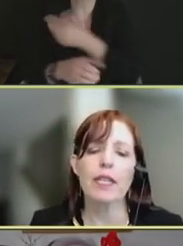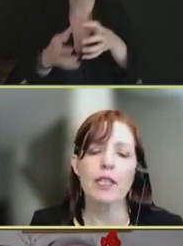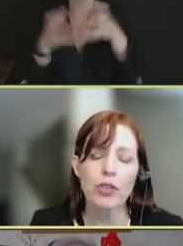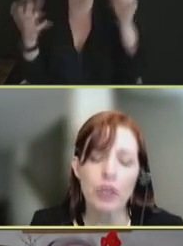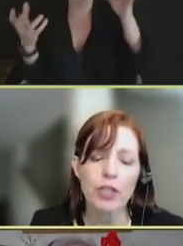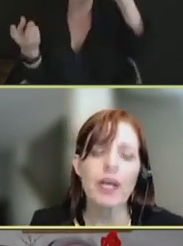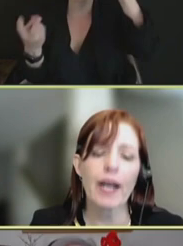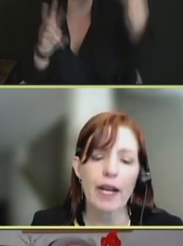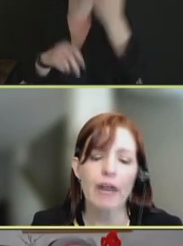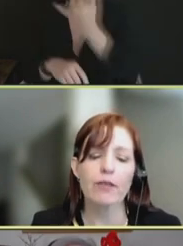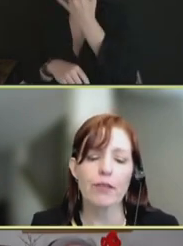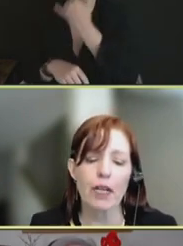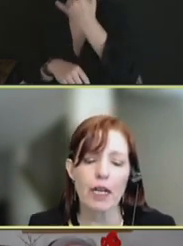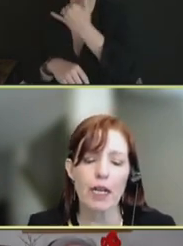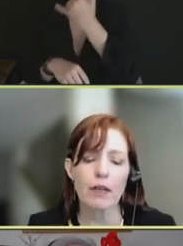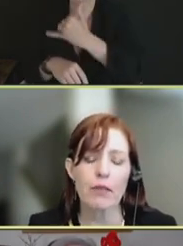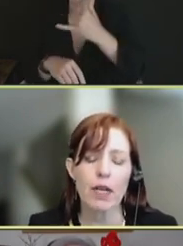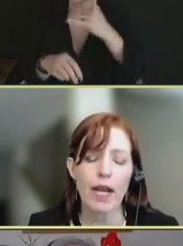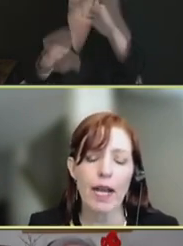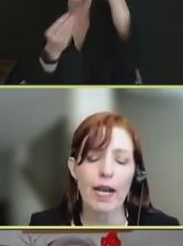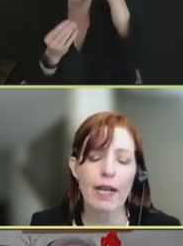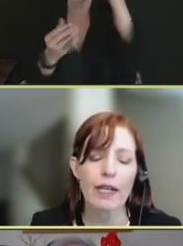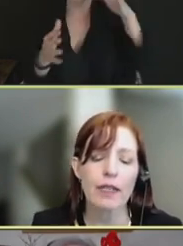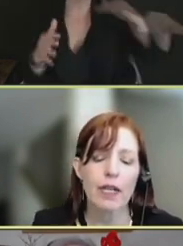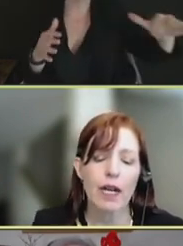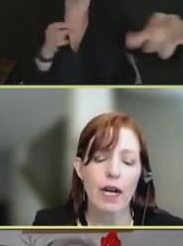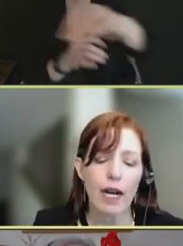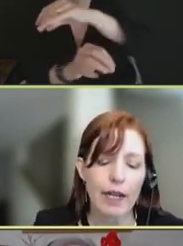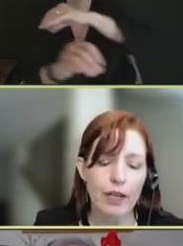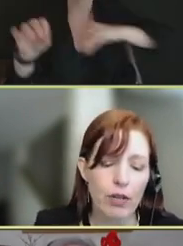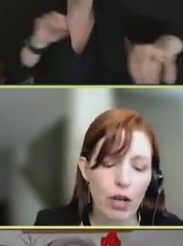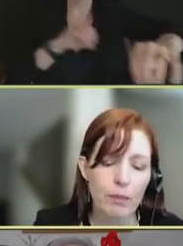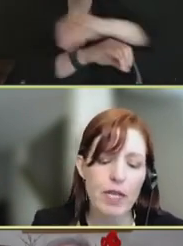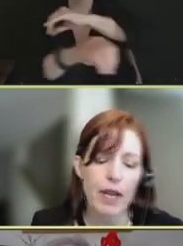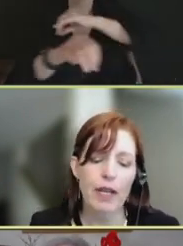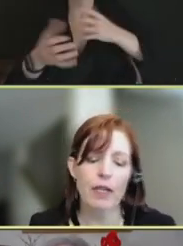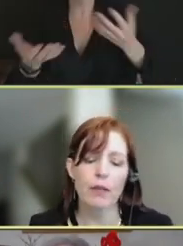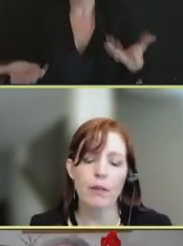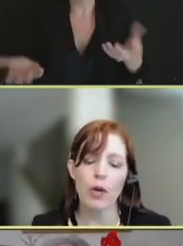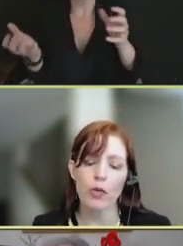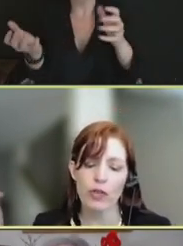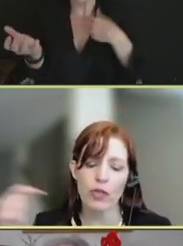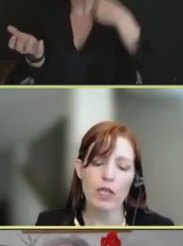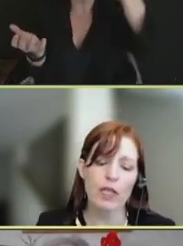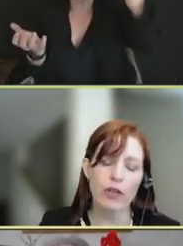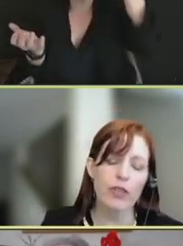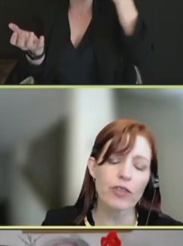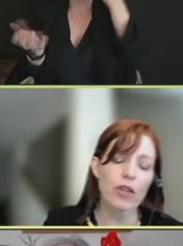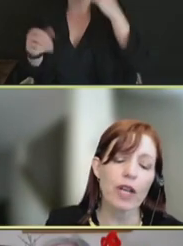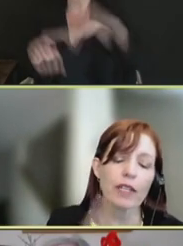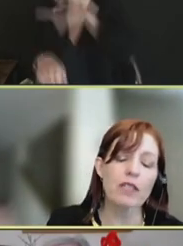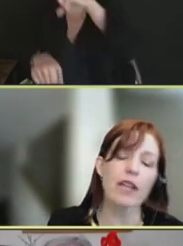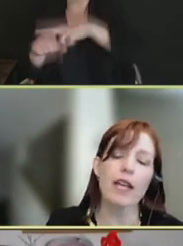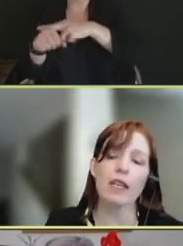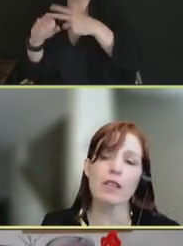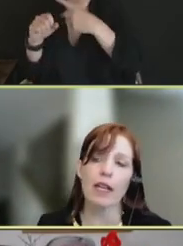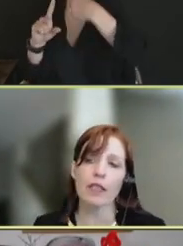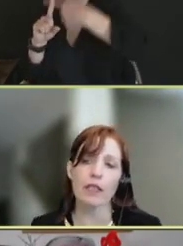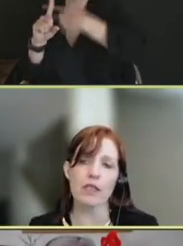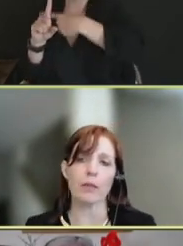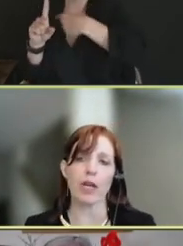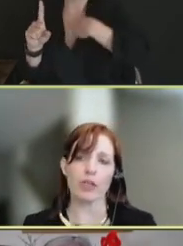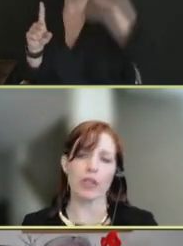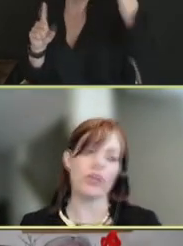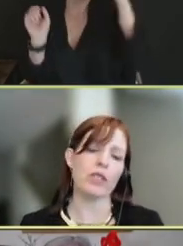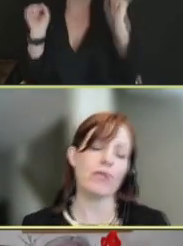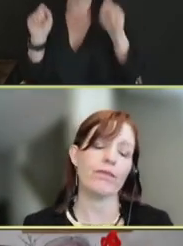It could have had higher uptake, both here in the United States and